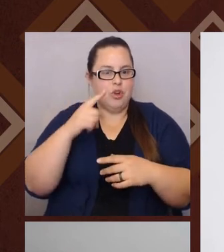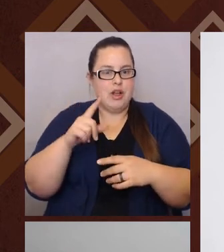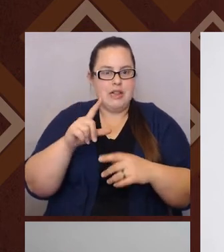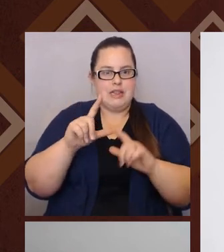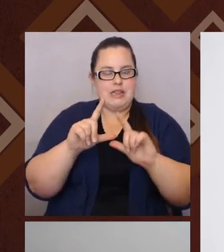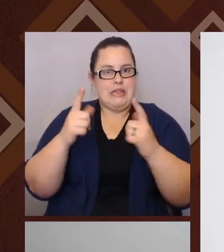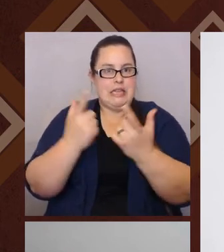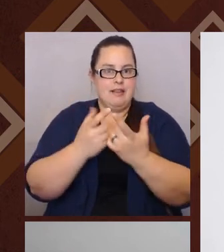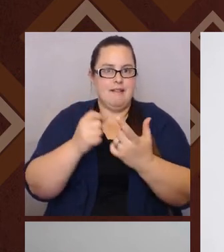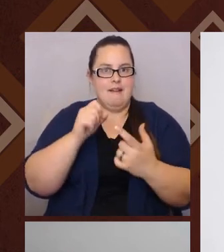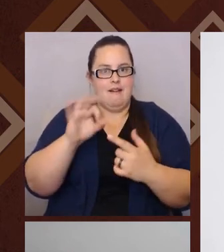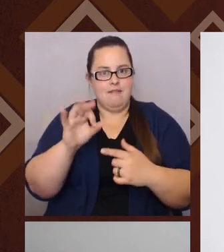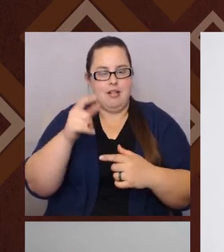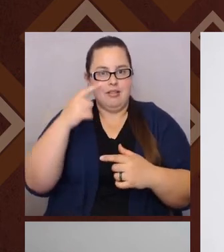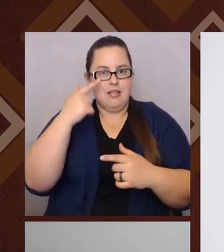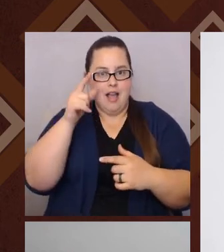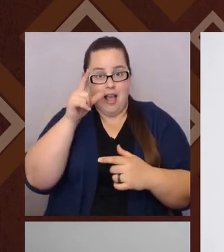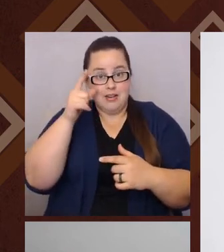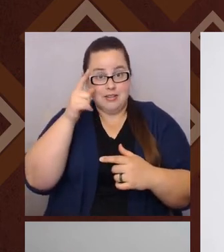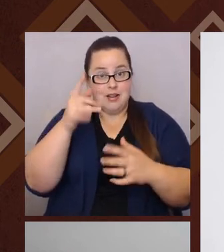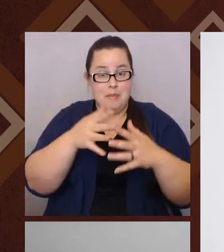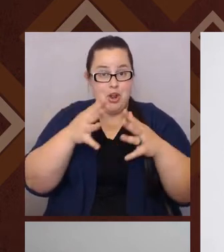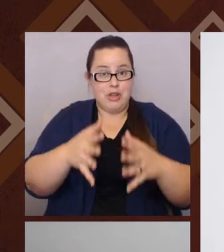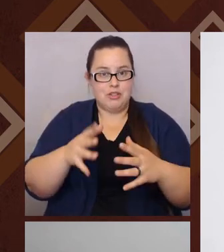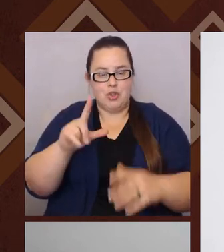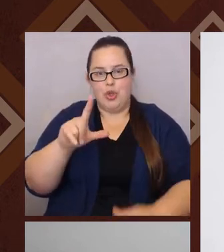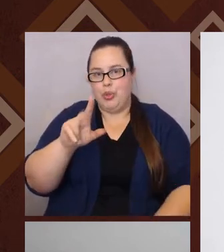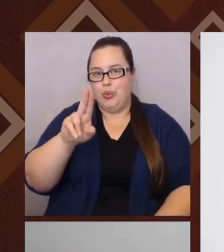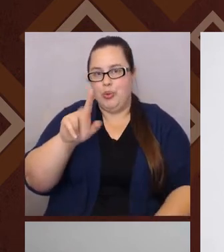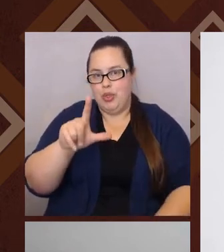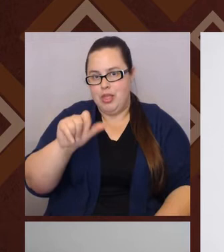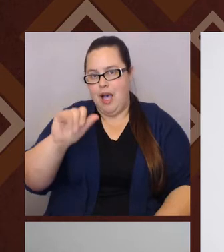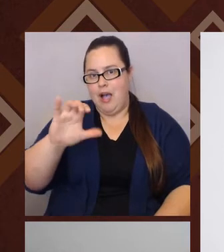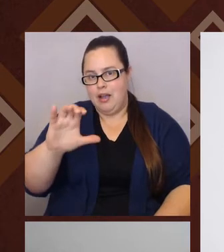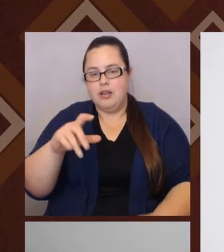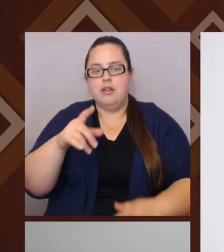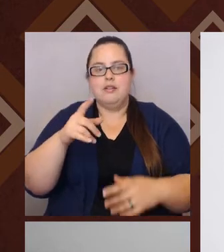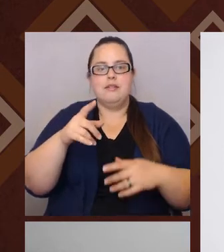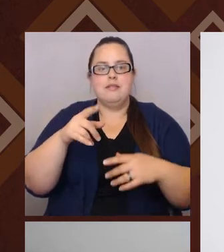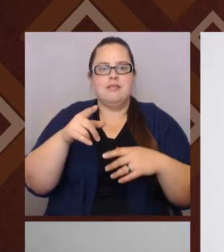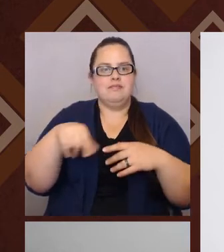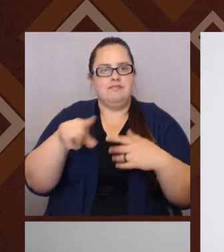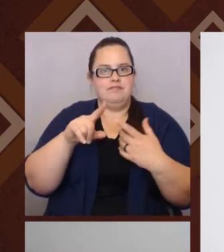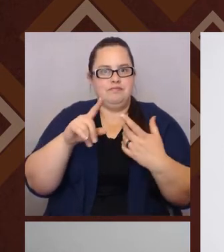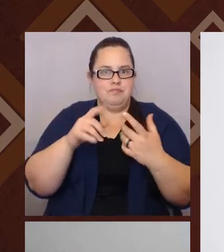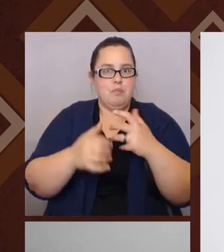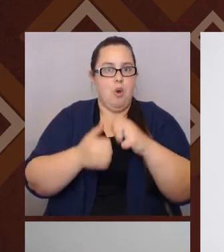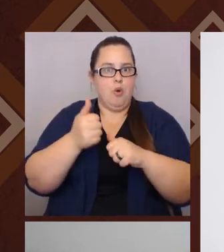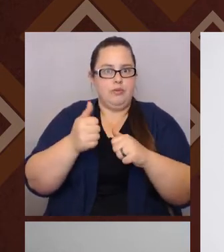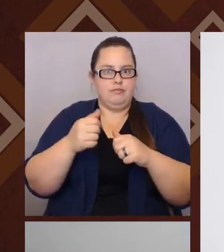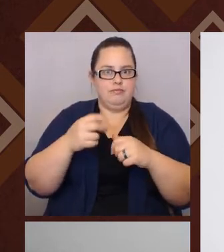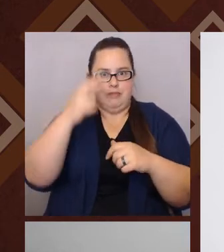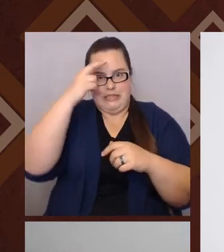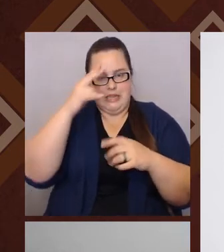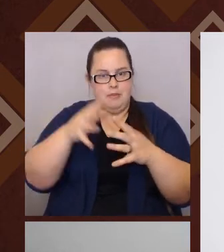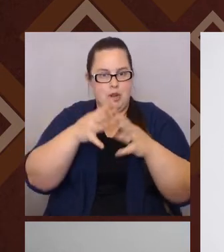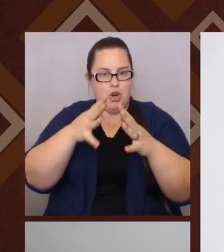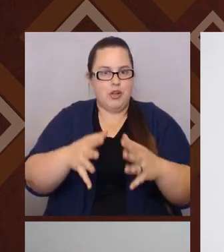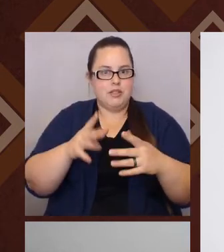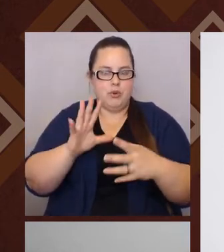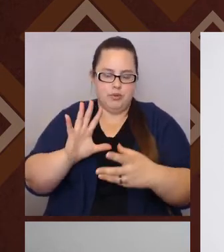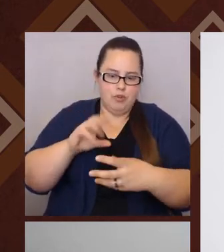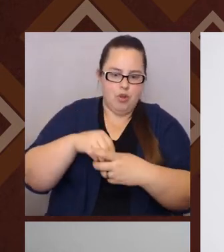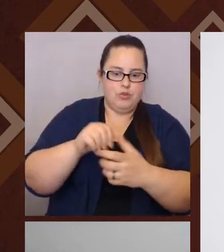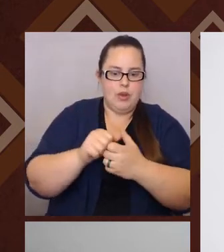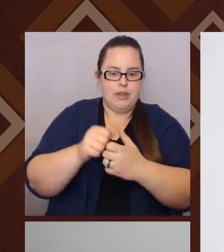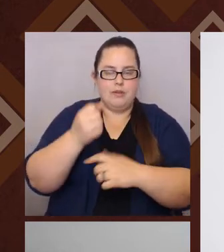LULAC. Um, that was an important group that was mostly Mexican Americans who were involved in, you know, in, in the, um, the advocacy within that group.